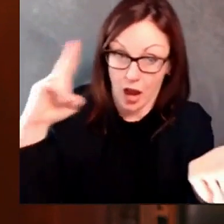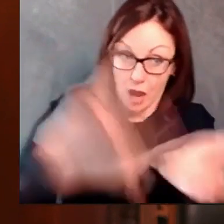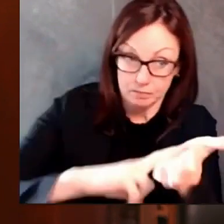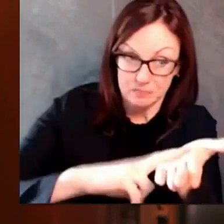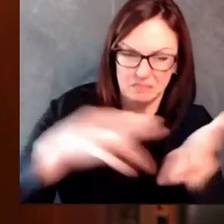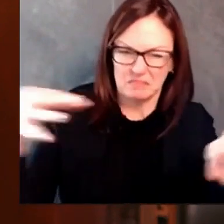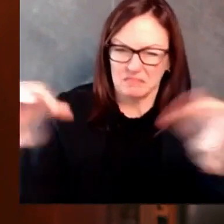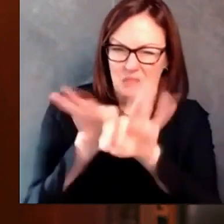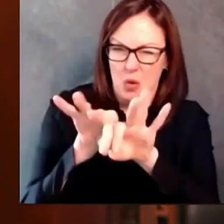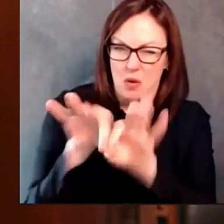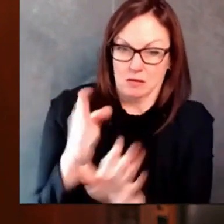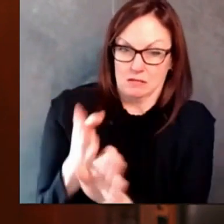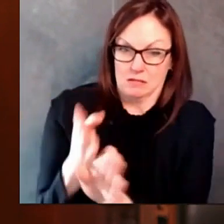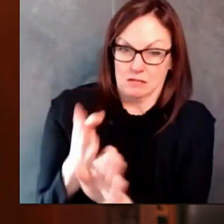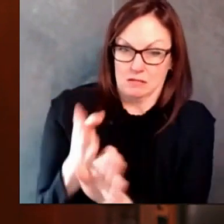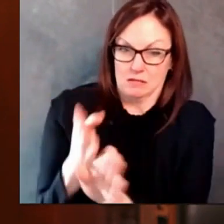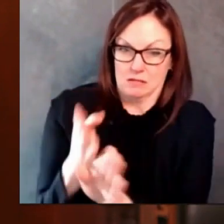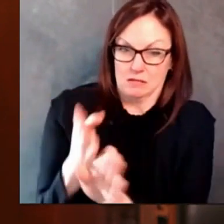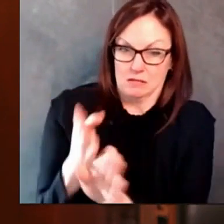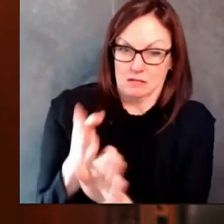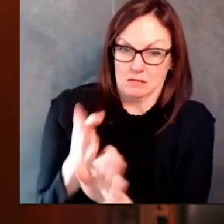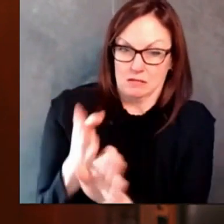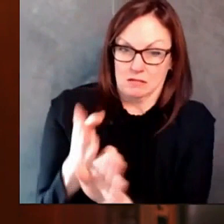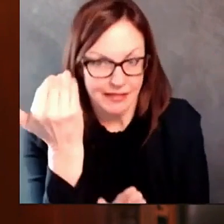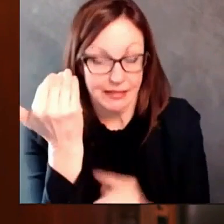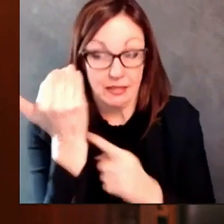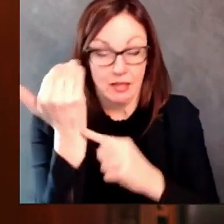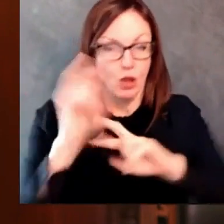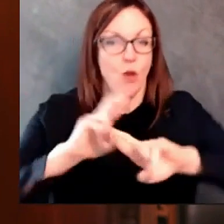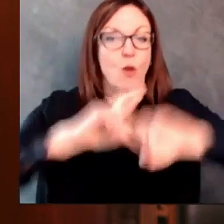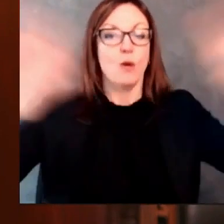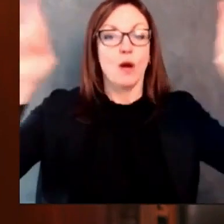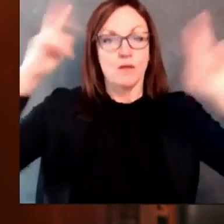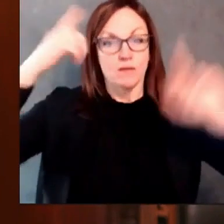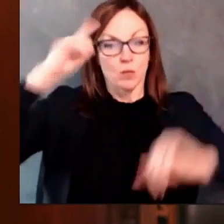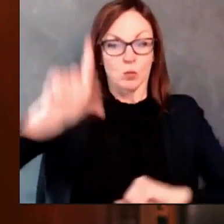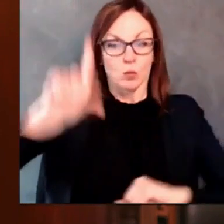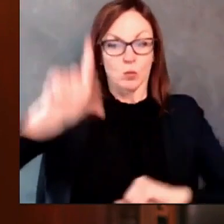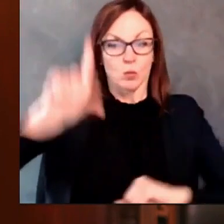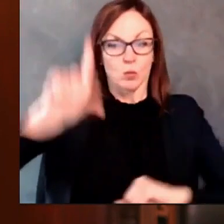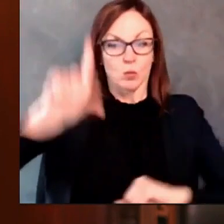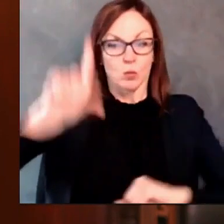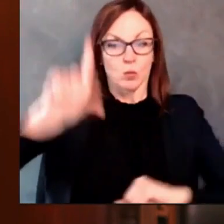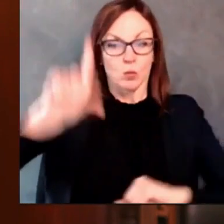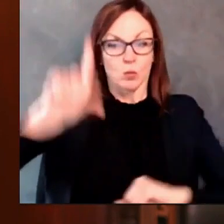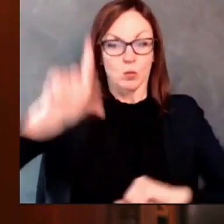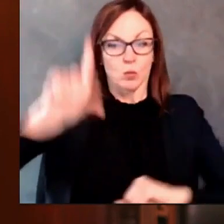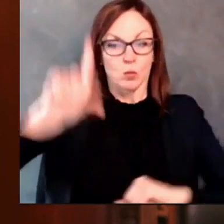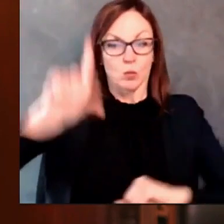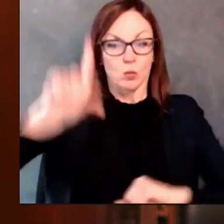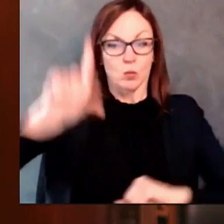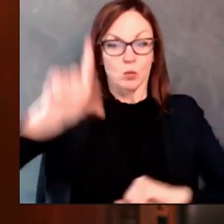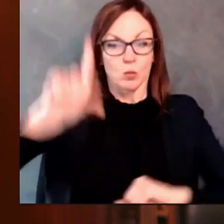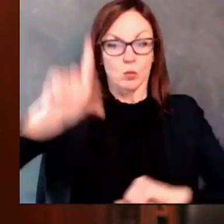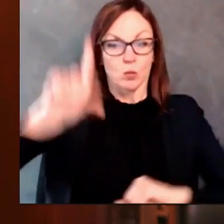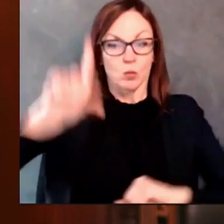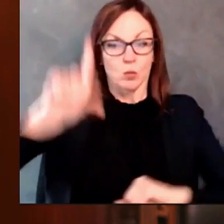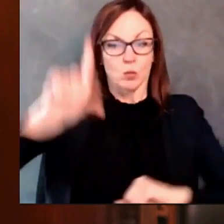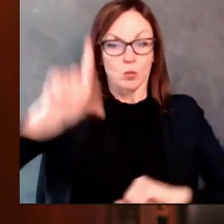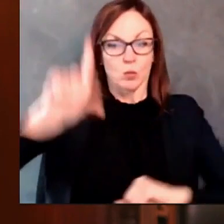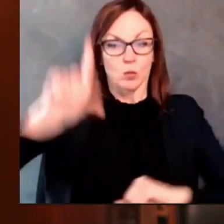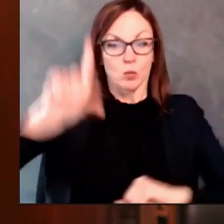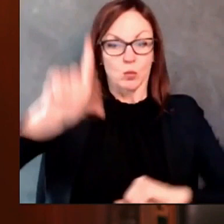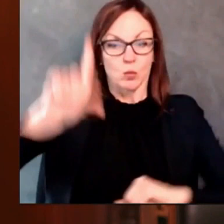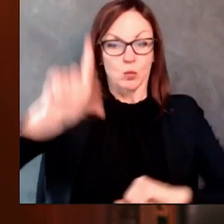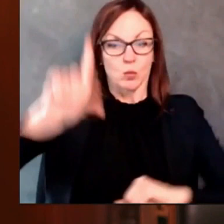family. If this is your first time signing up or if you have questions, free expert advice is available by calling